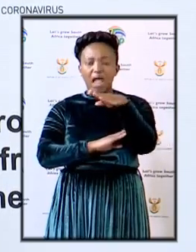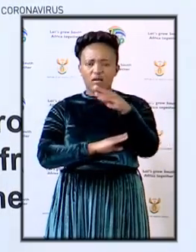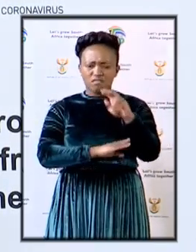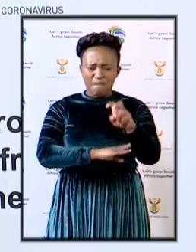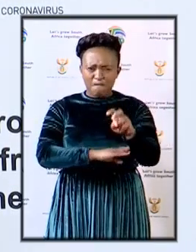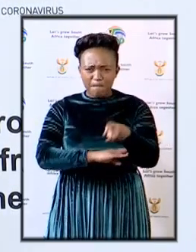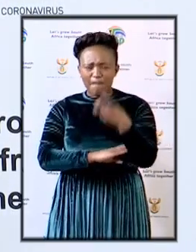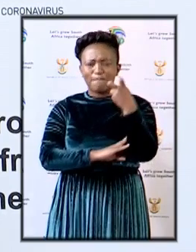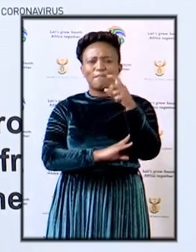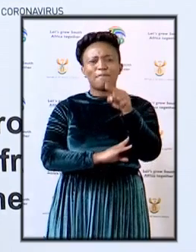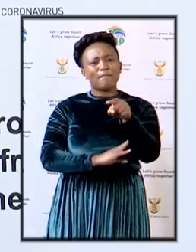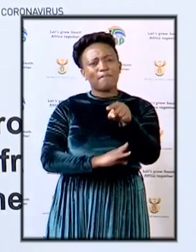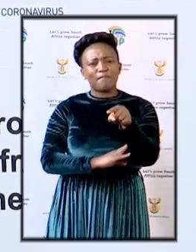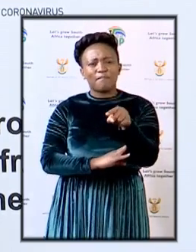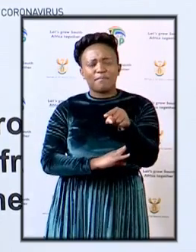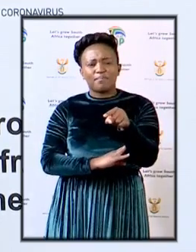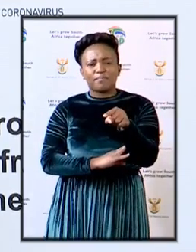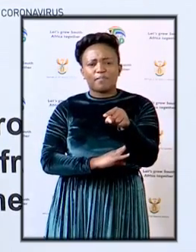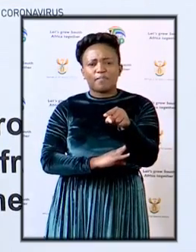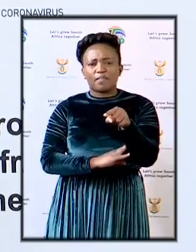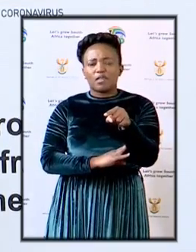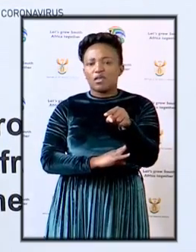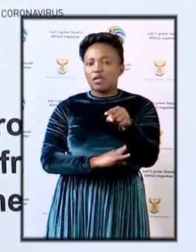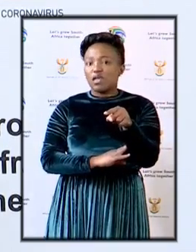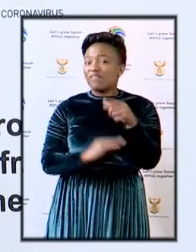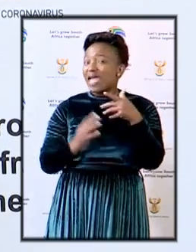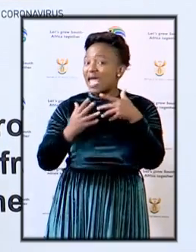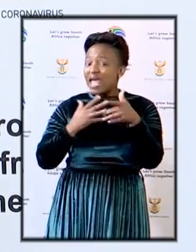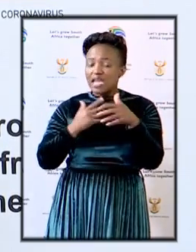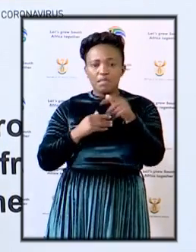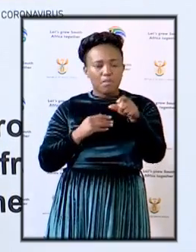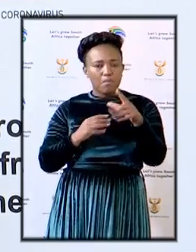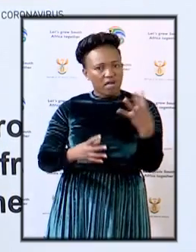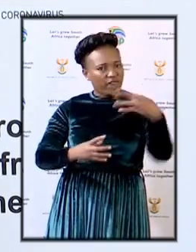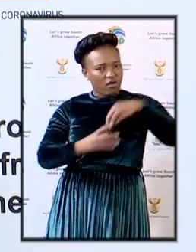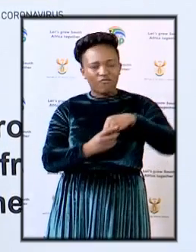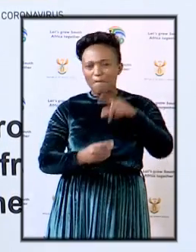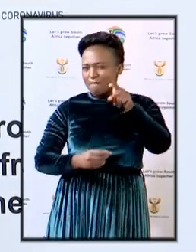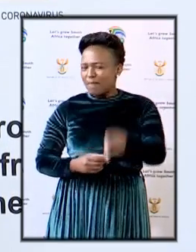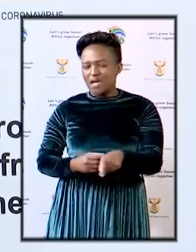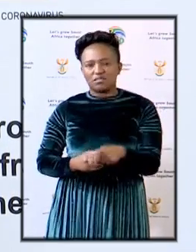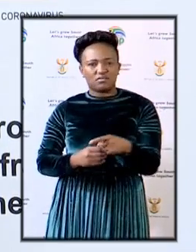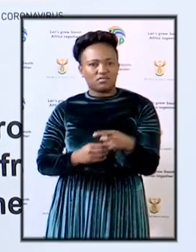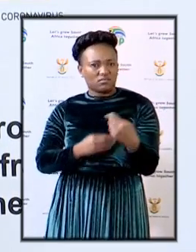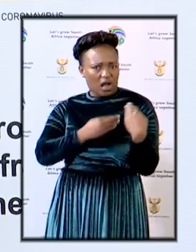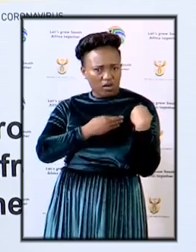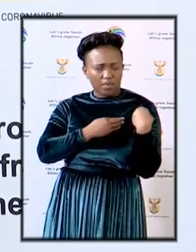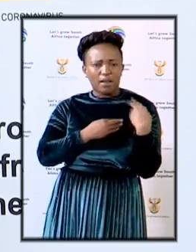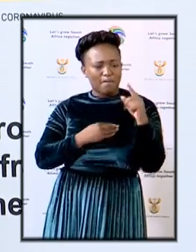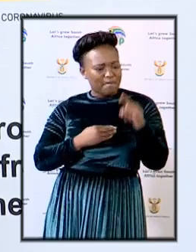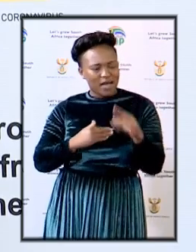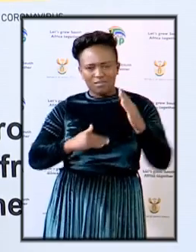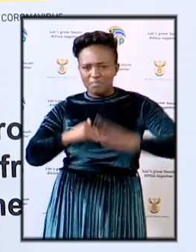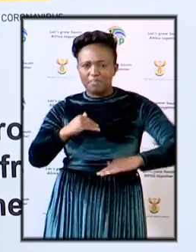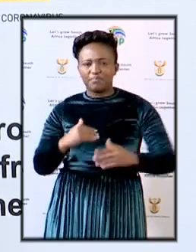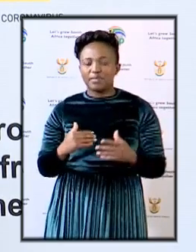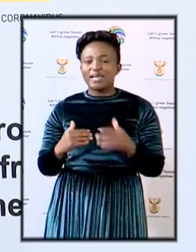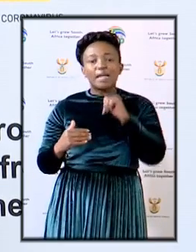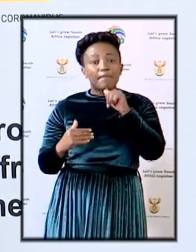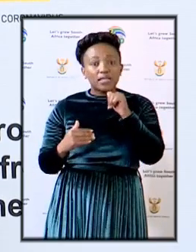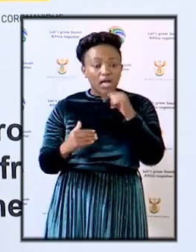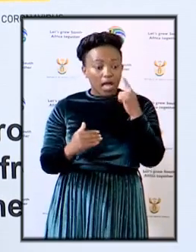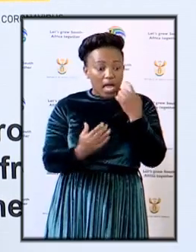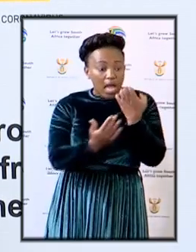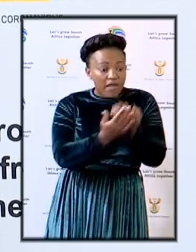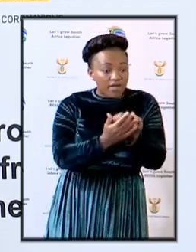country that those that had anything to do with this are held accountable and so wherever the evidence takes